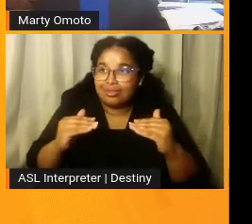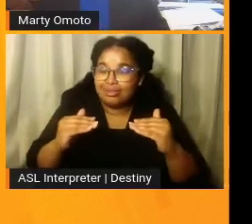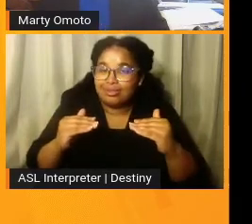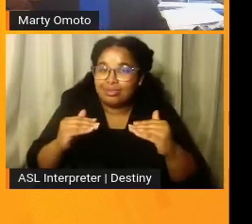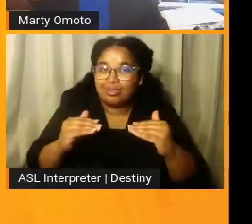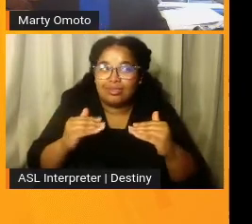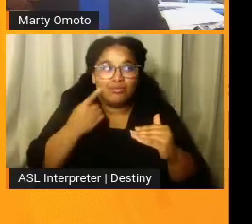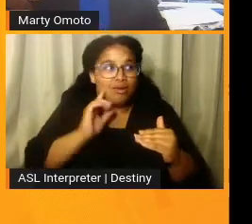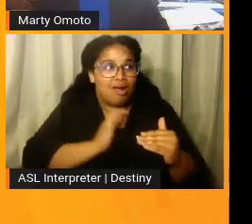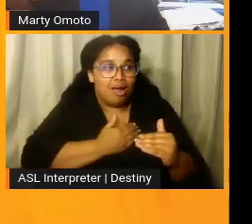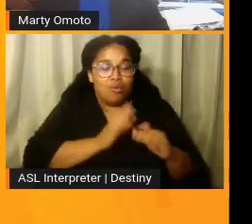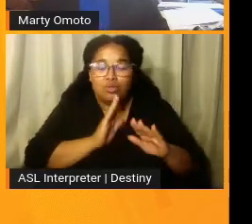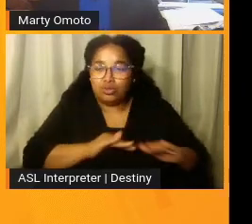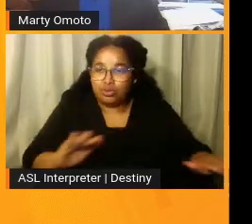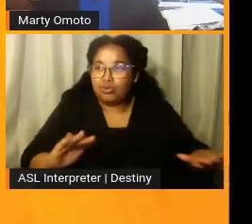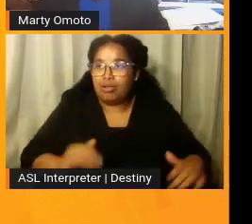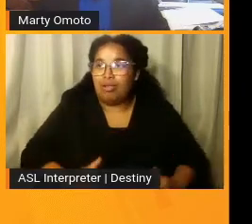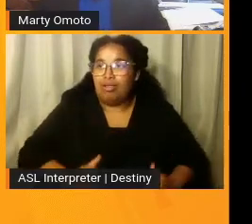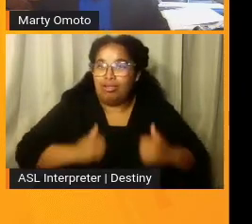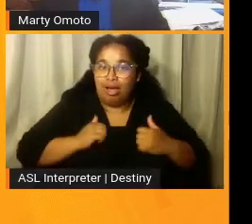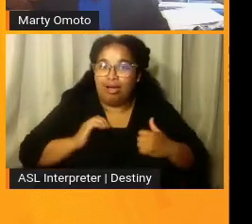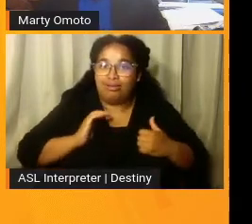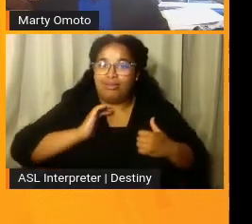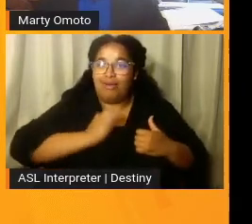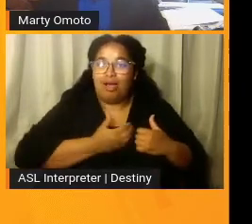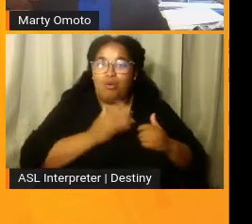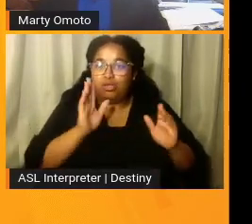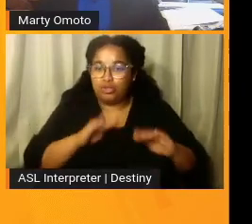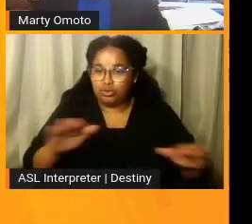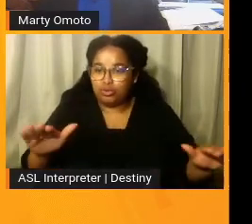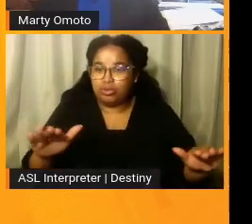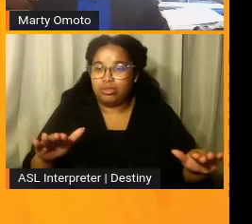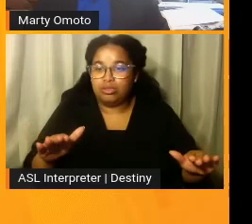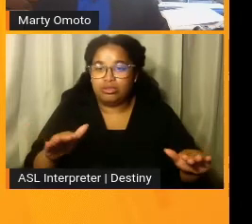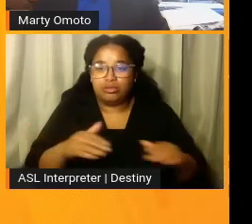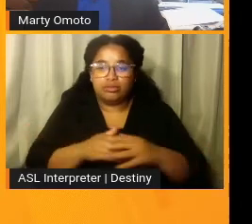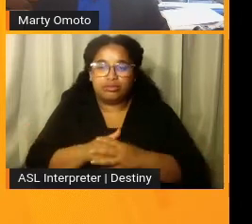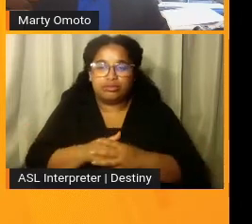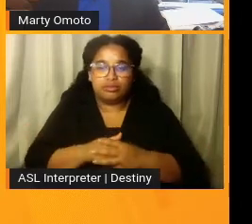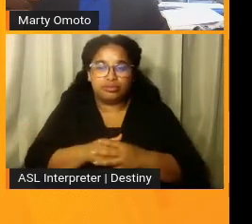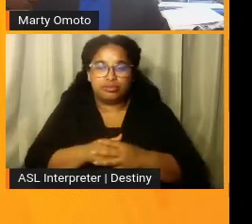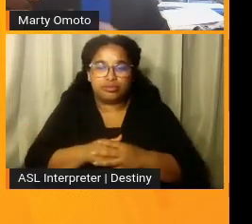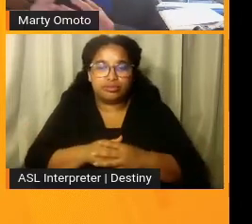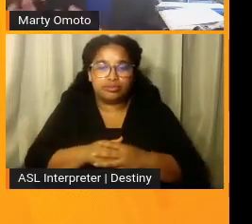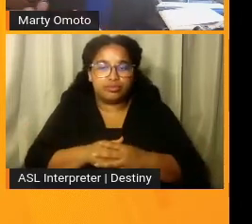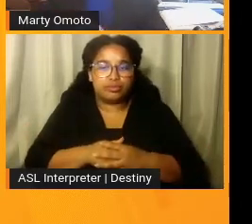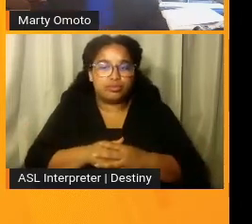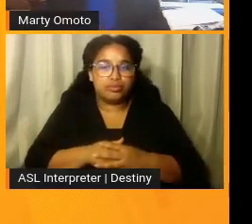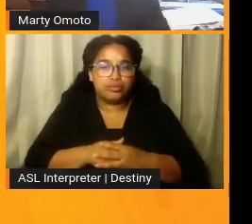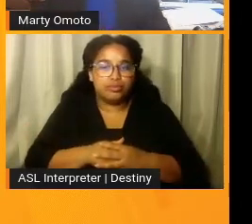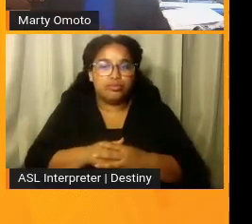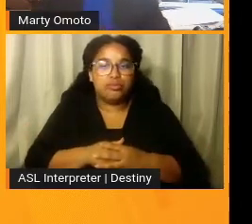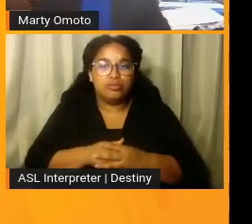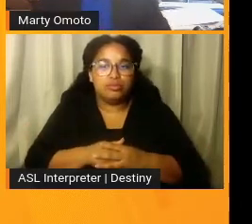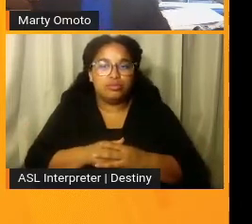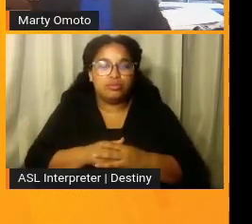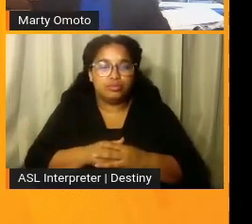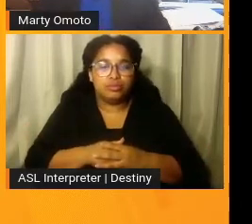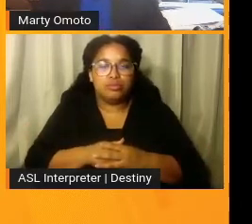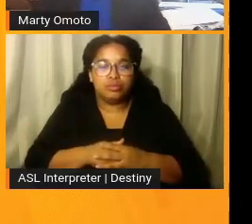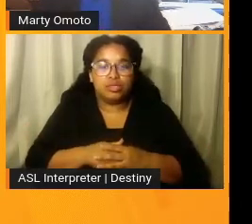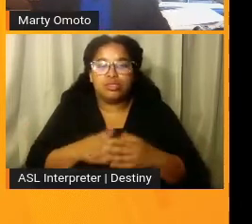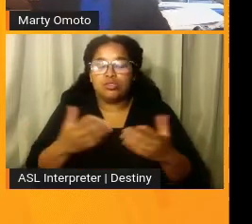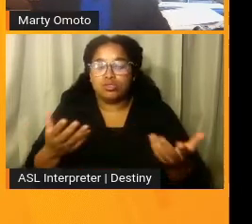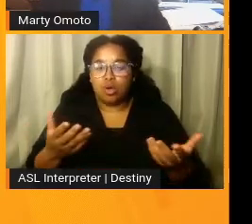children and for the lives of their children. And, um, we need to, we, this is, and they were